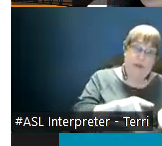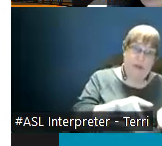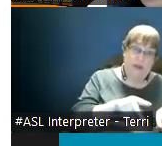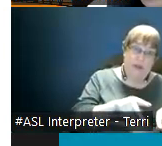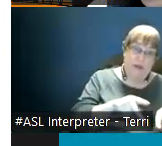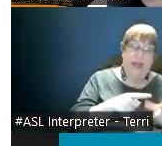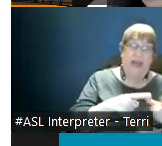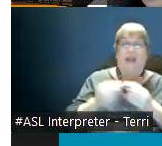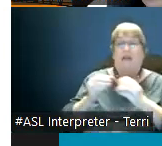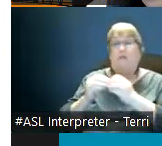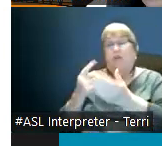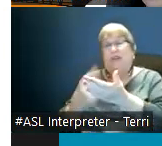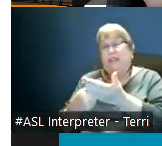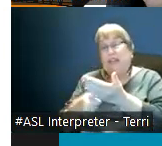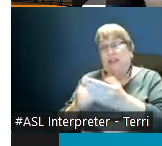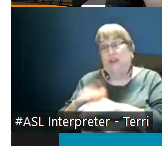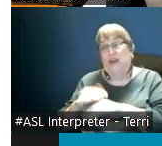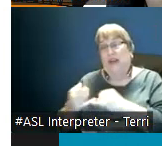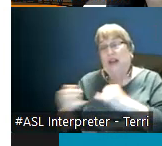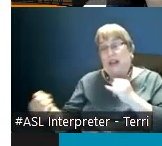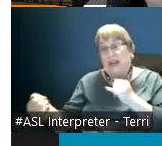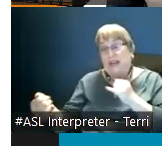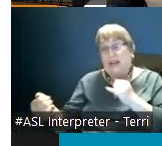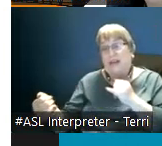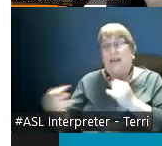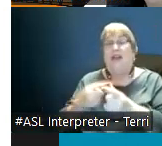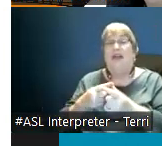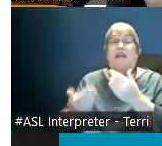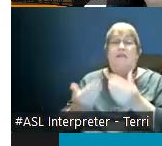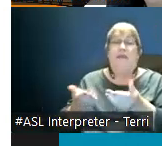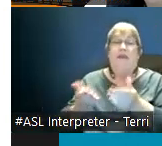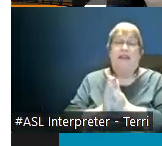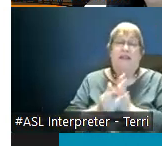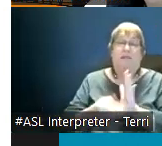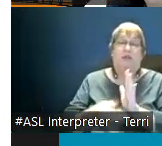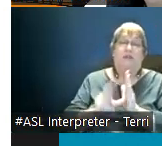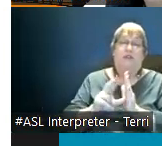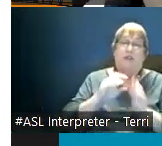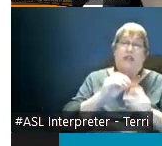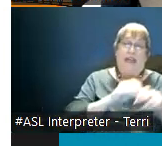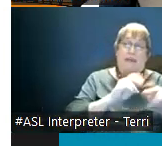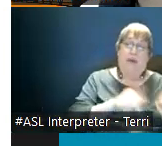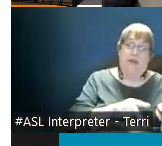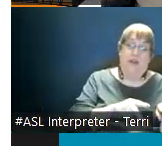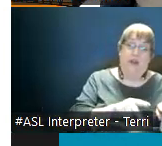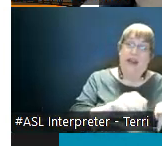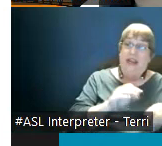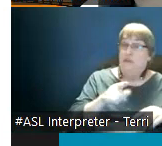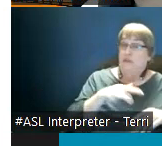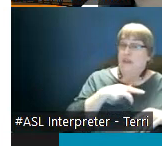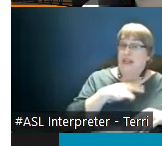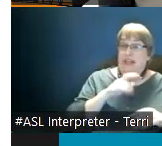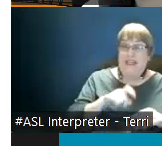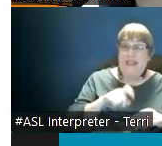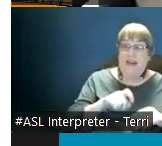there's more discussion online what you may want to do is have them come to the in-person and if you and if you feel it's necessary you can